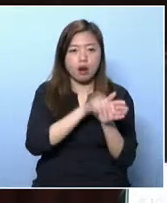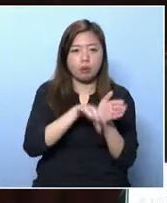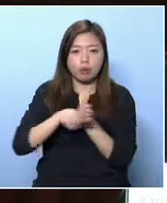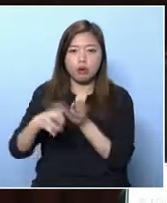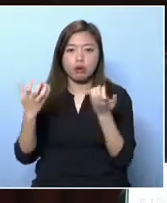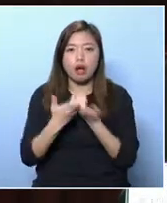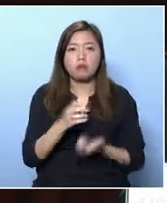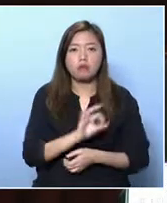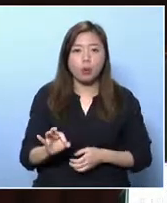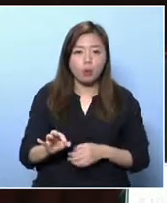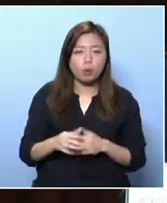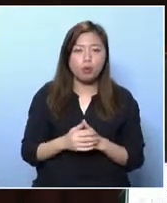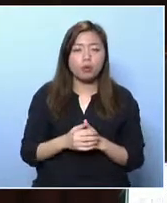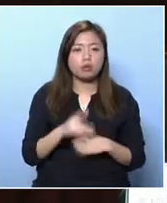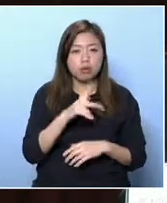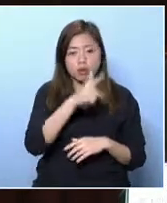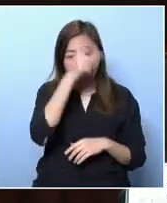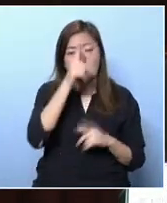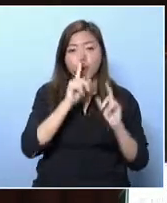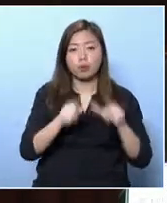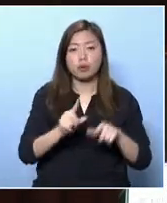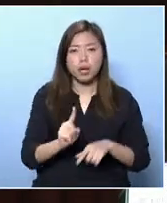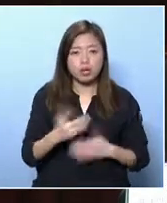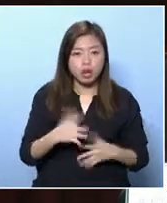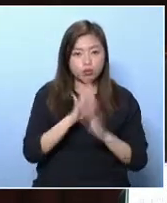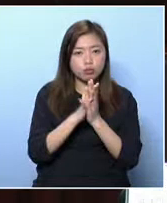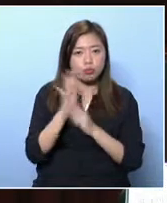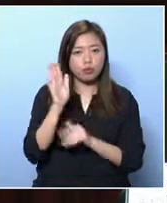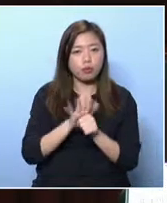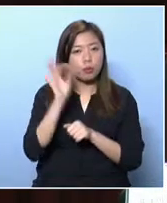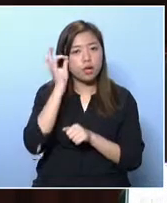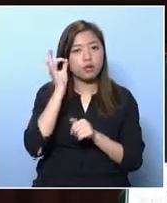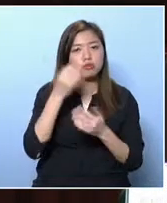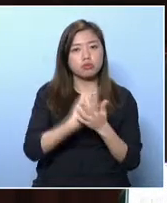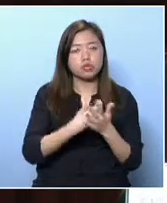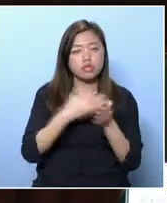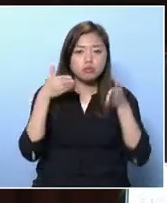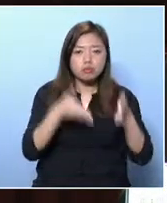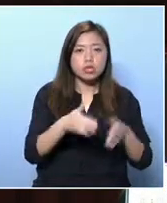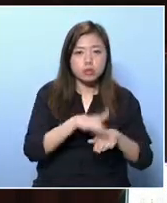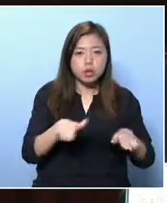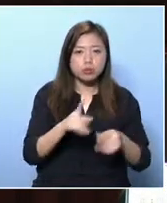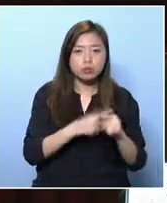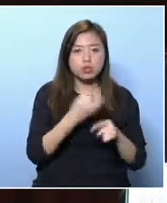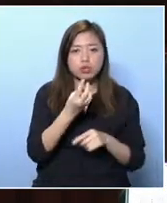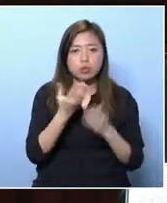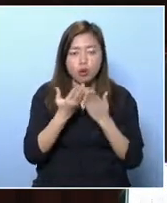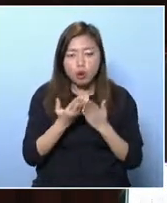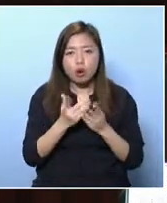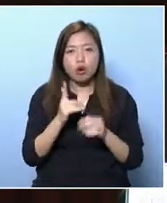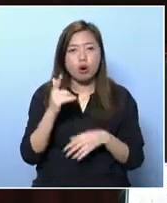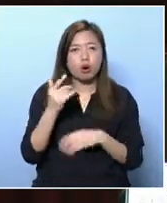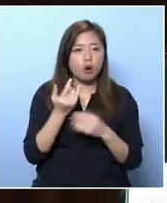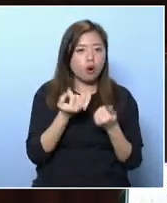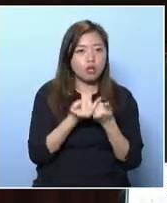that means poverty is underestimated. According to the administration, there are a number of measures helping children, such as